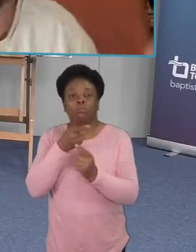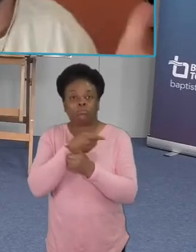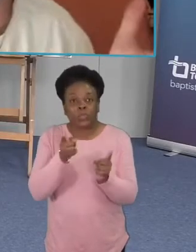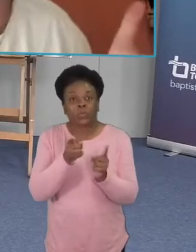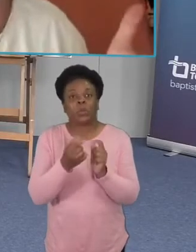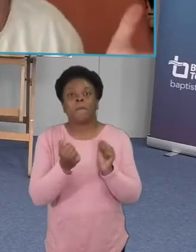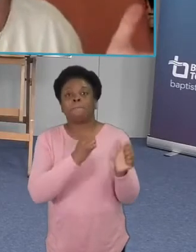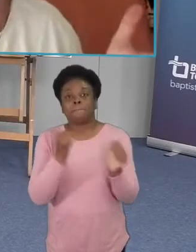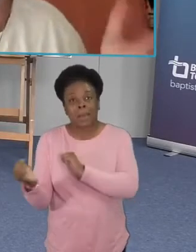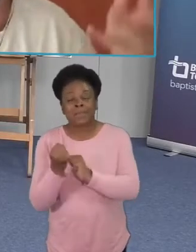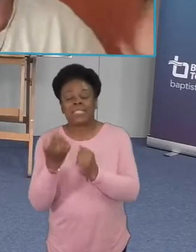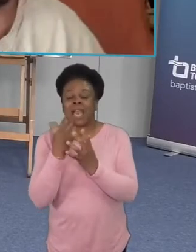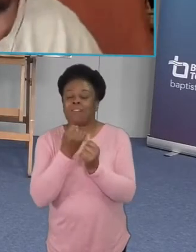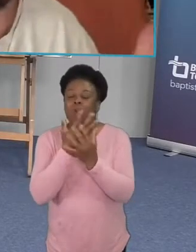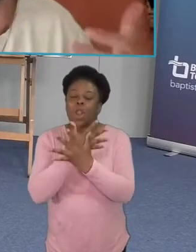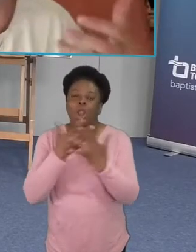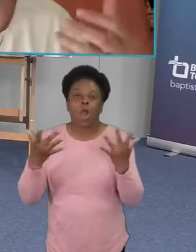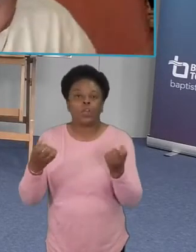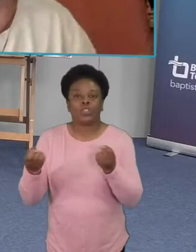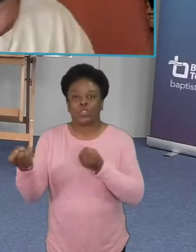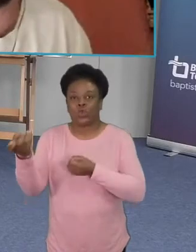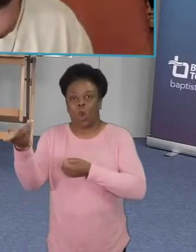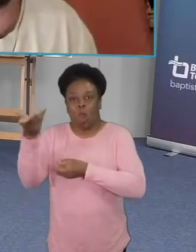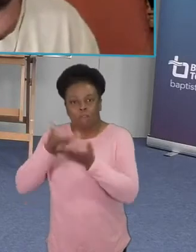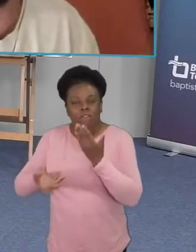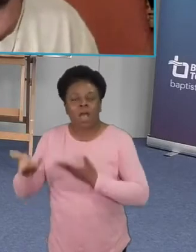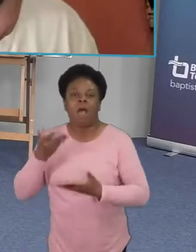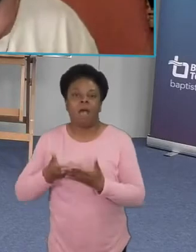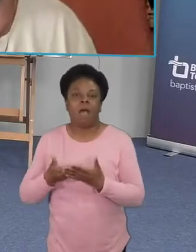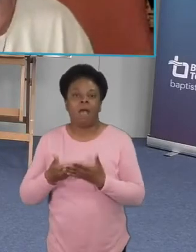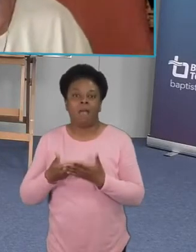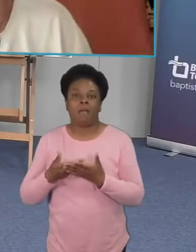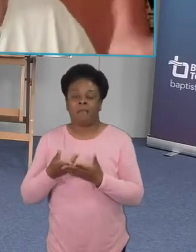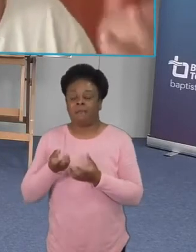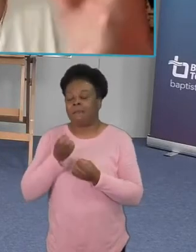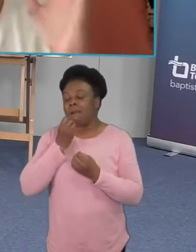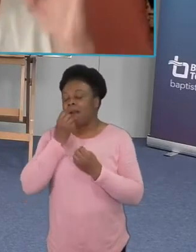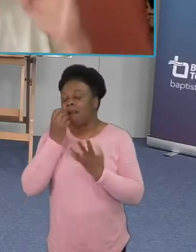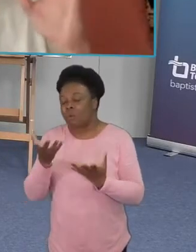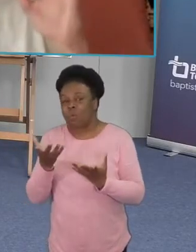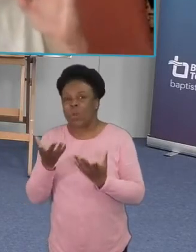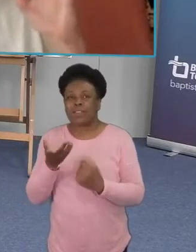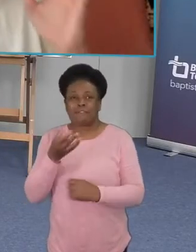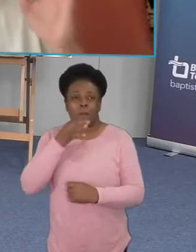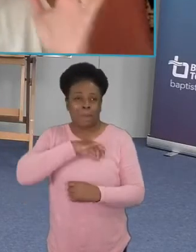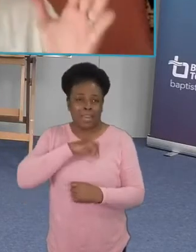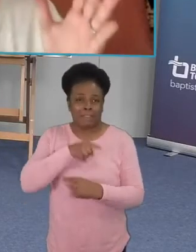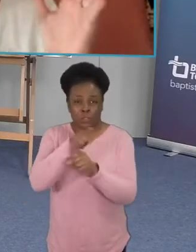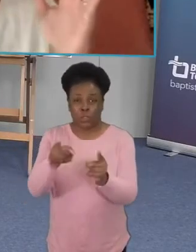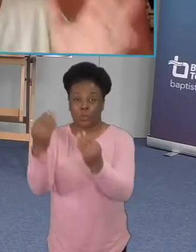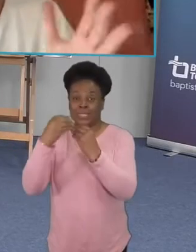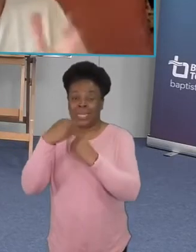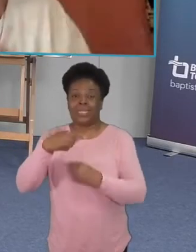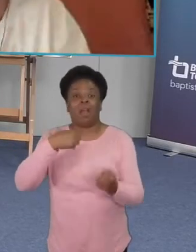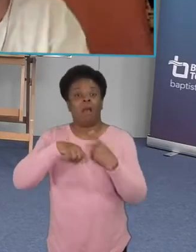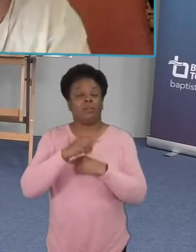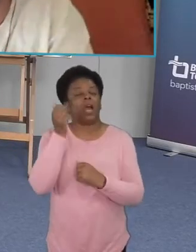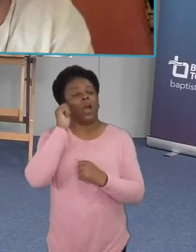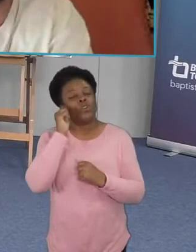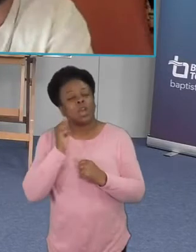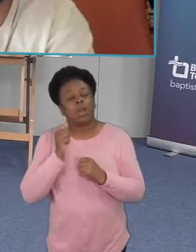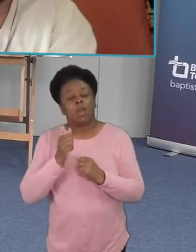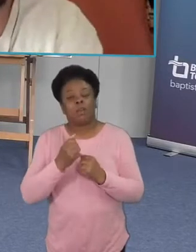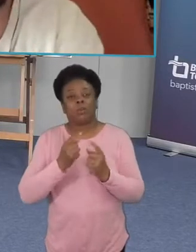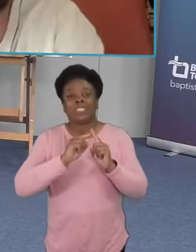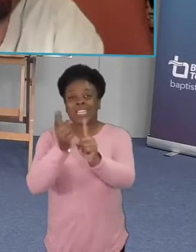beautiful uh assets and things that they're really good at and they also i think each denomination kind of has its